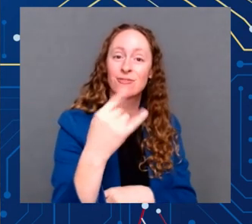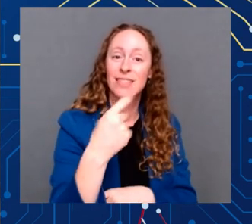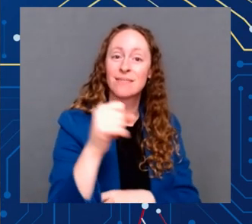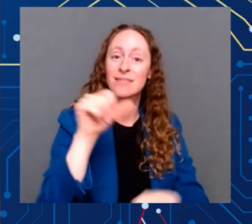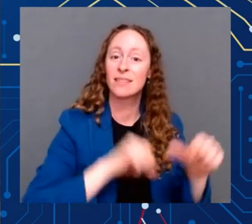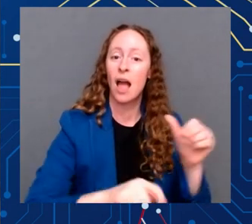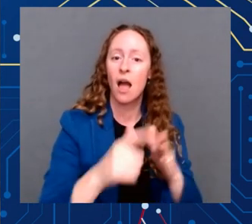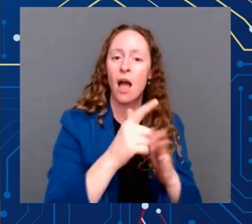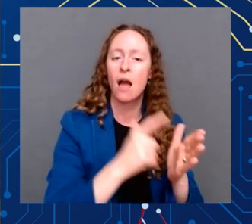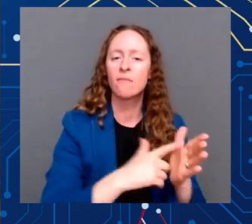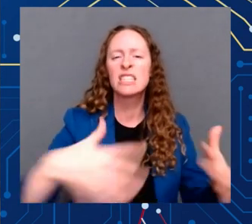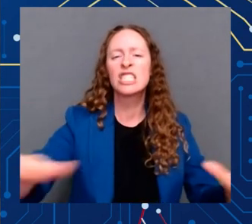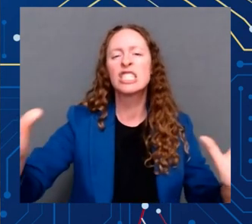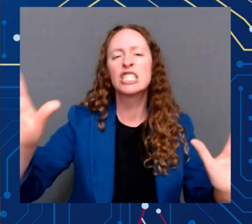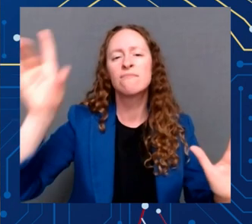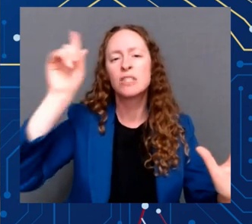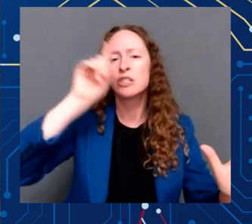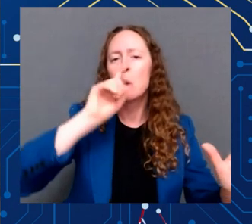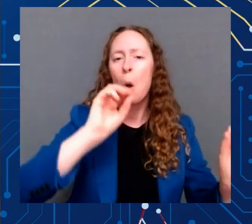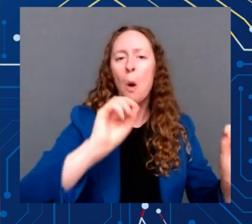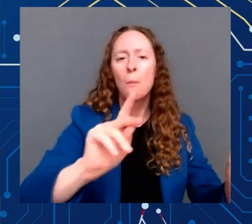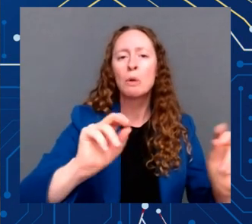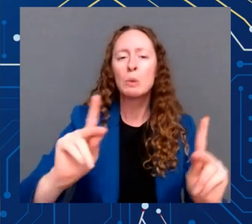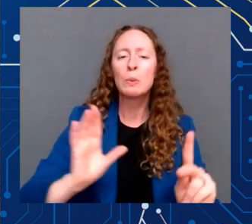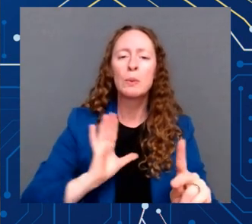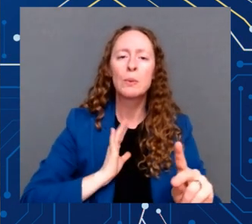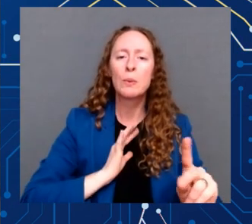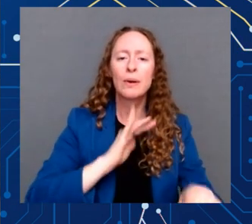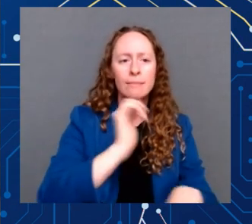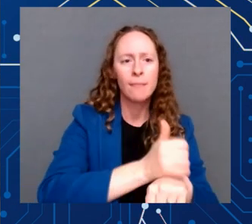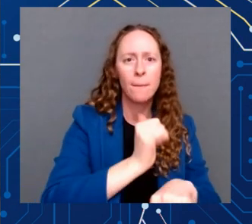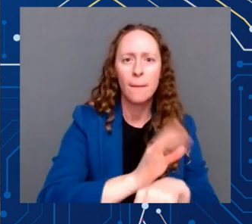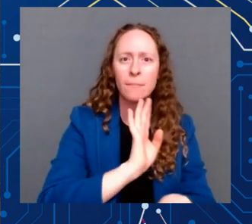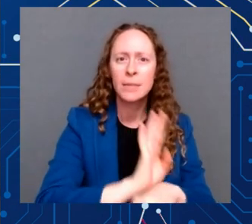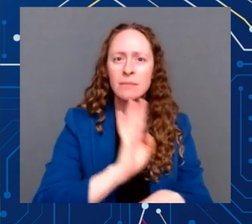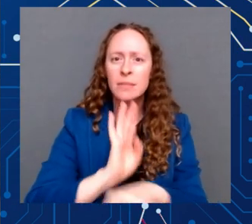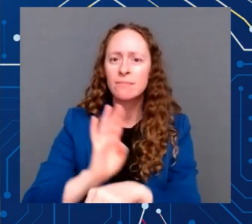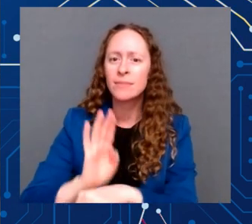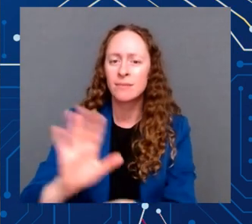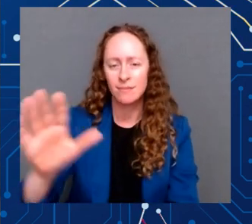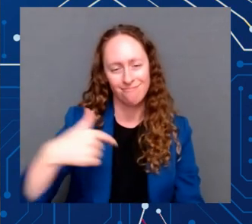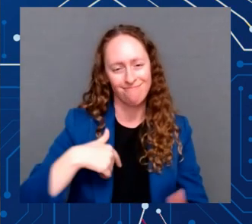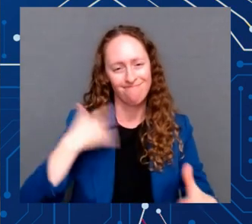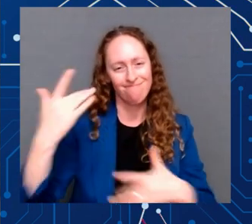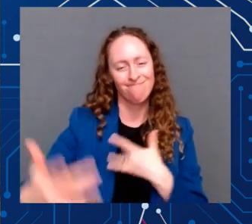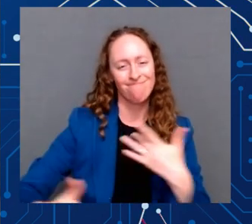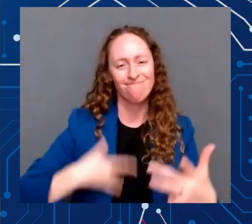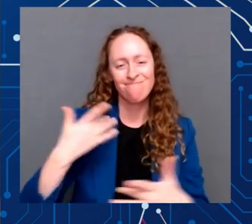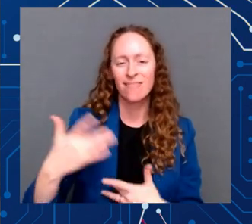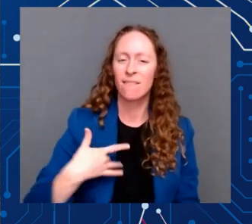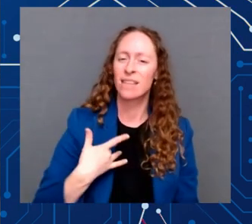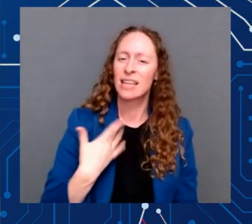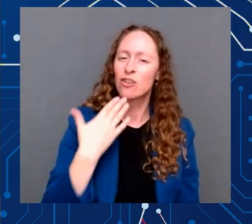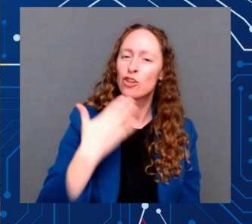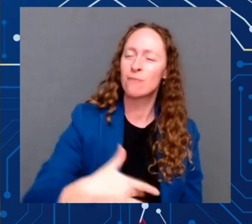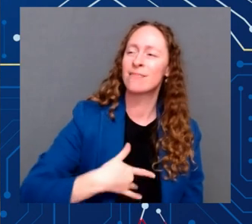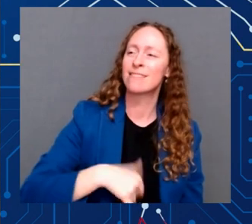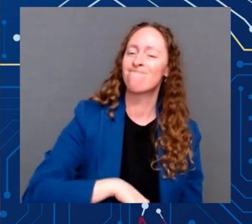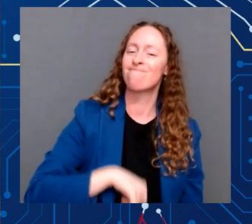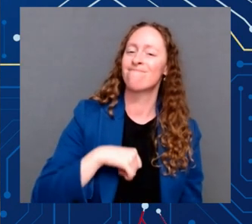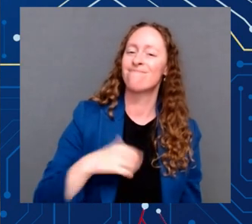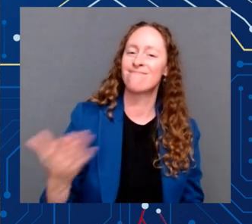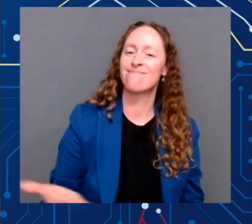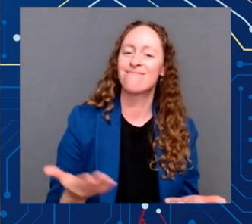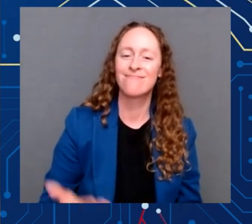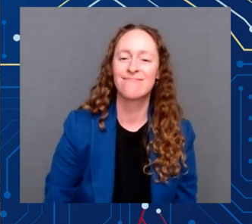businesses and be proud of what we do. To be proud of our country. I'm honored to introduce a president who understands that.